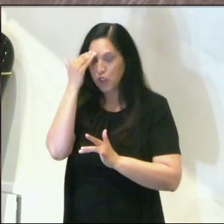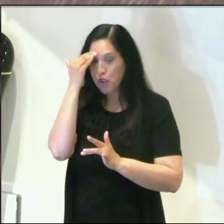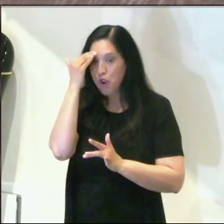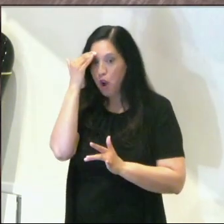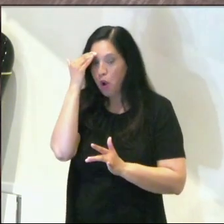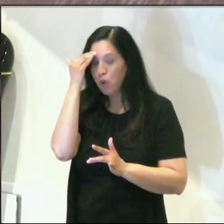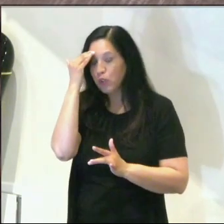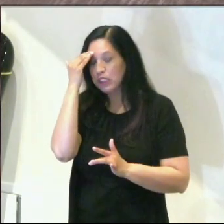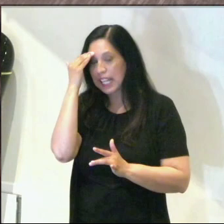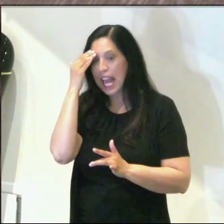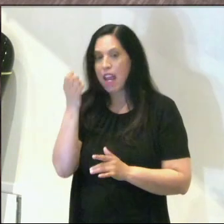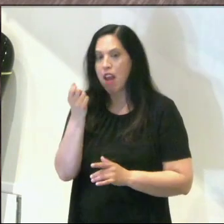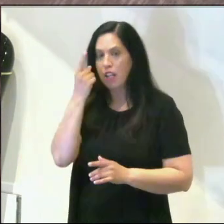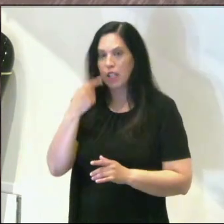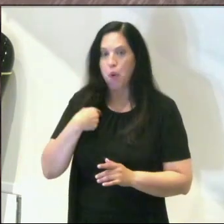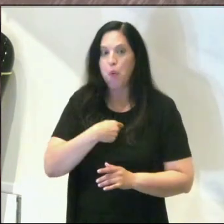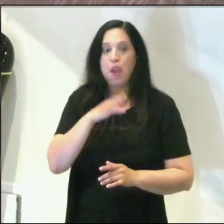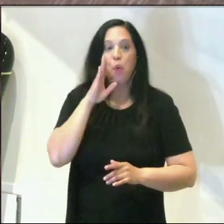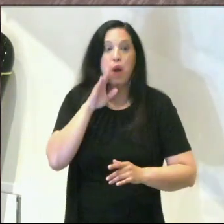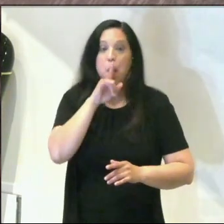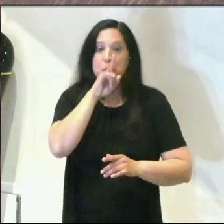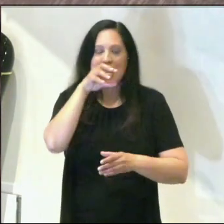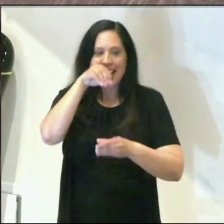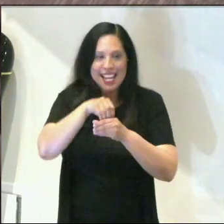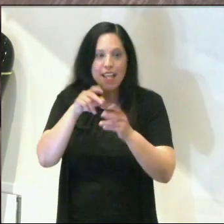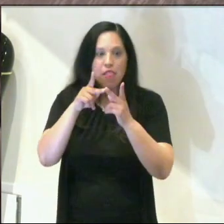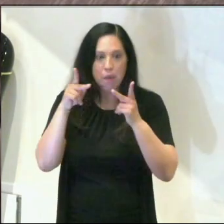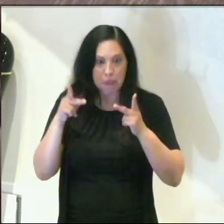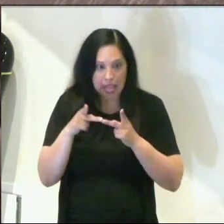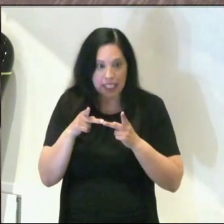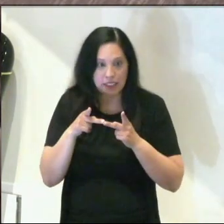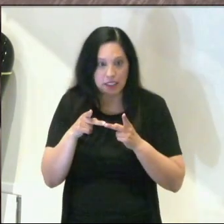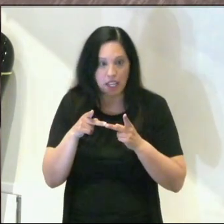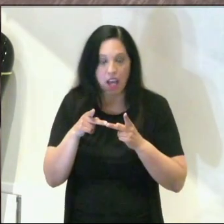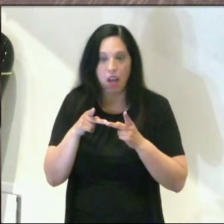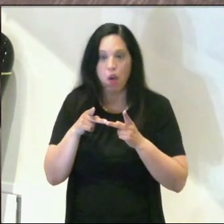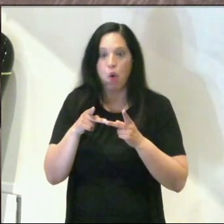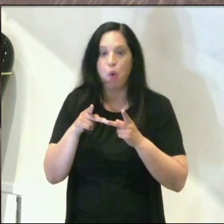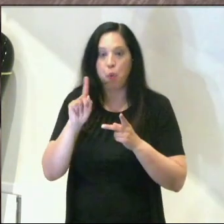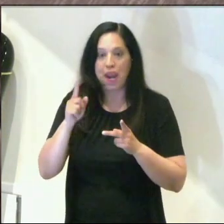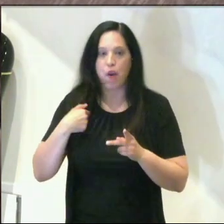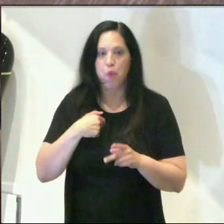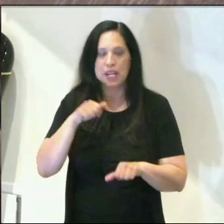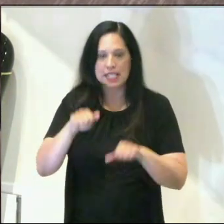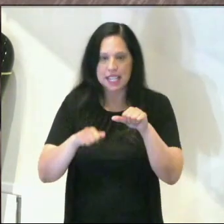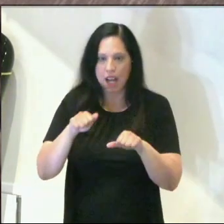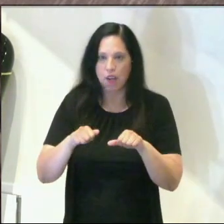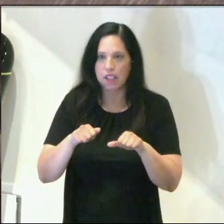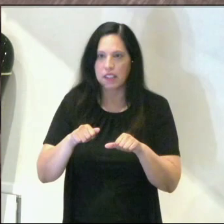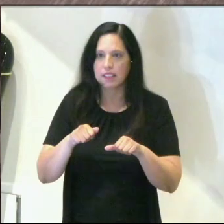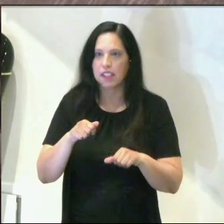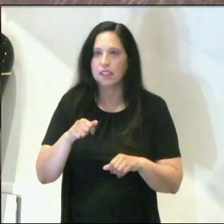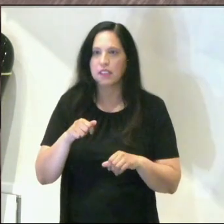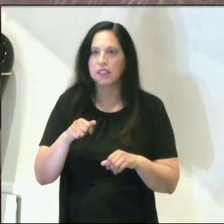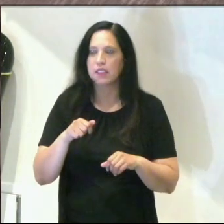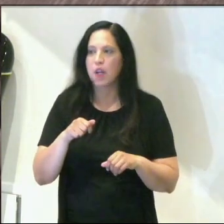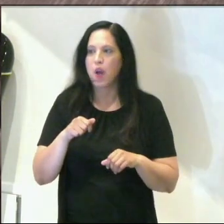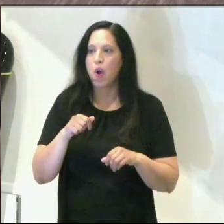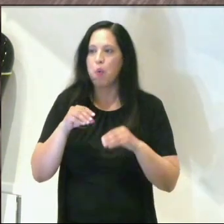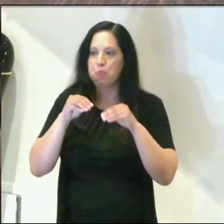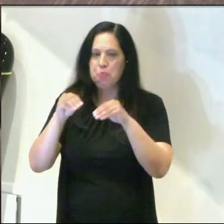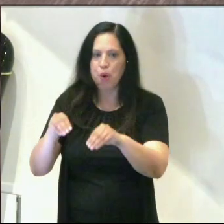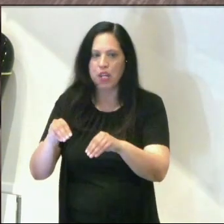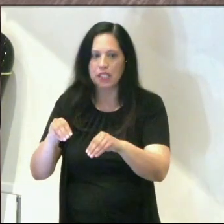be in these sacred spaces of doubt. And he says to us, put, see, reach,